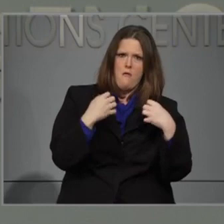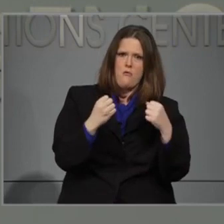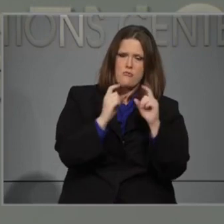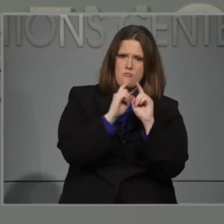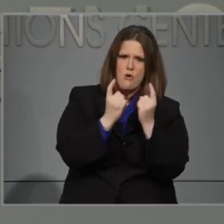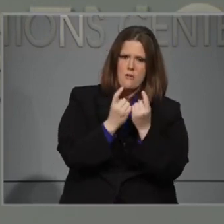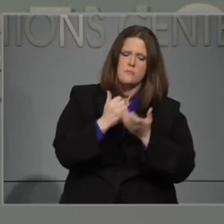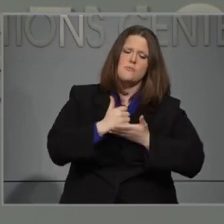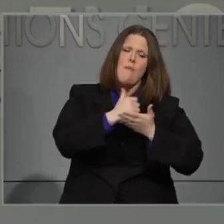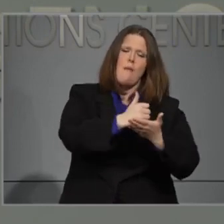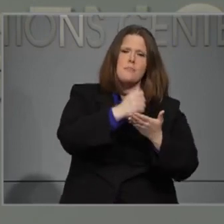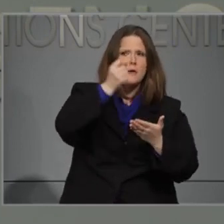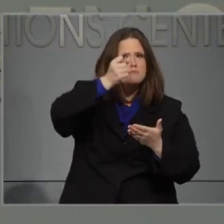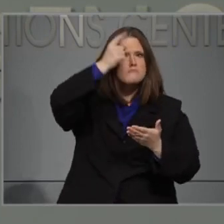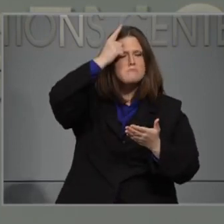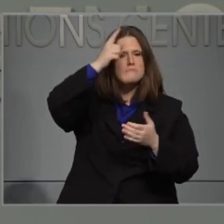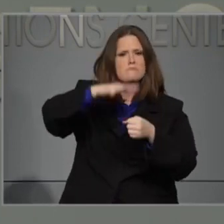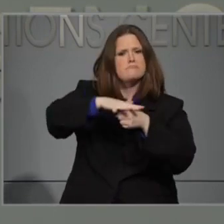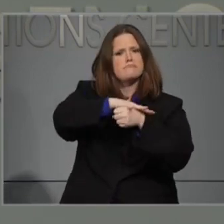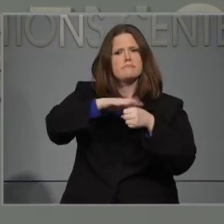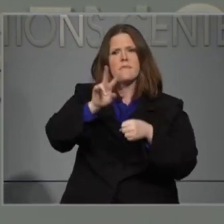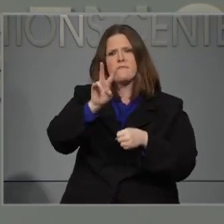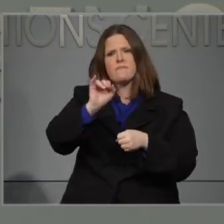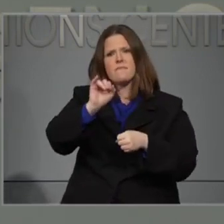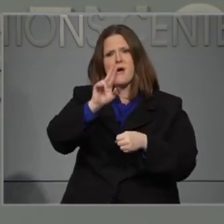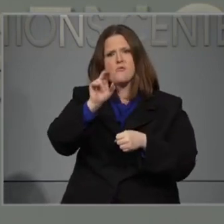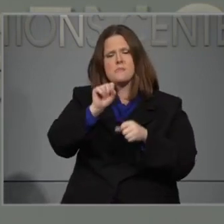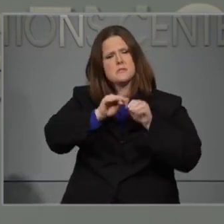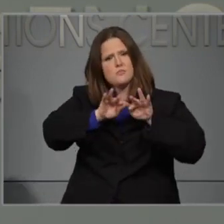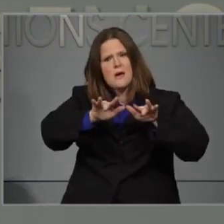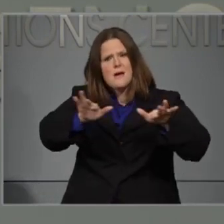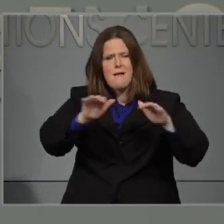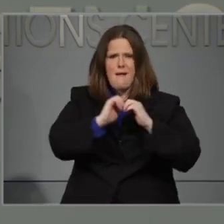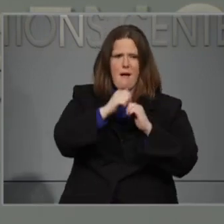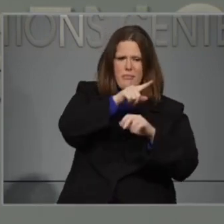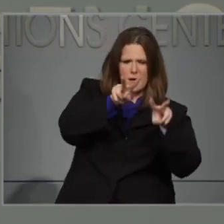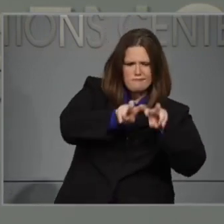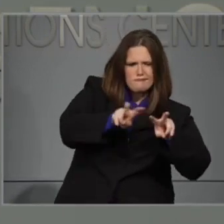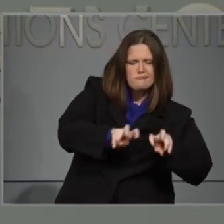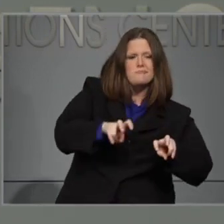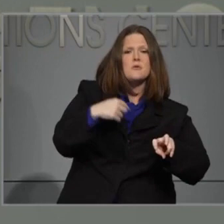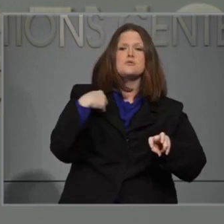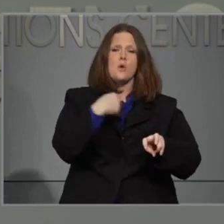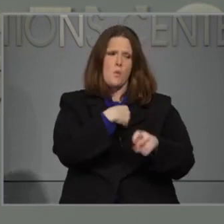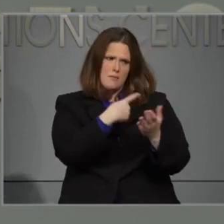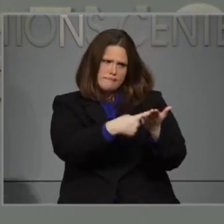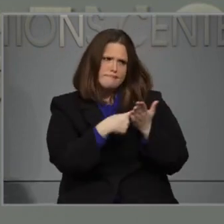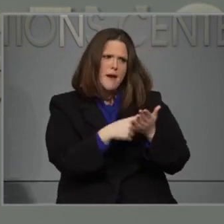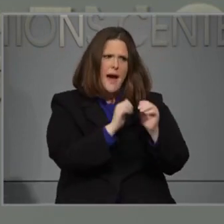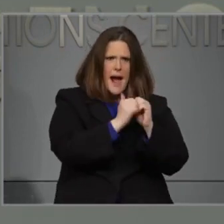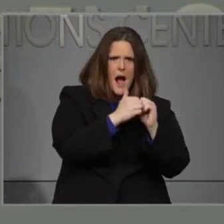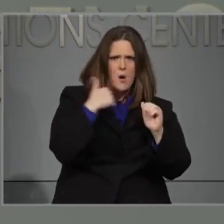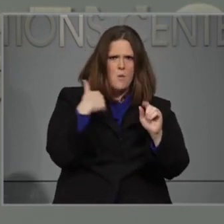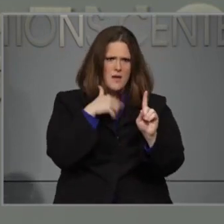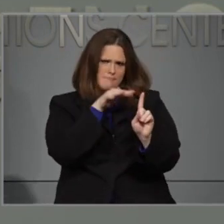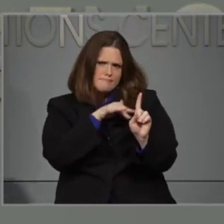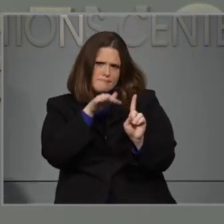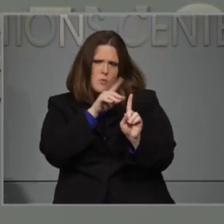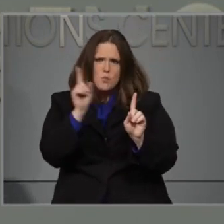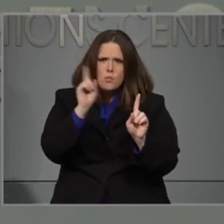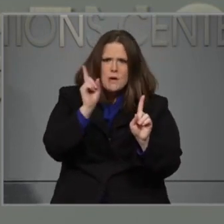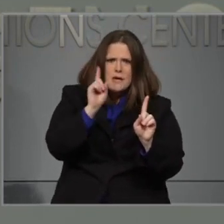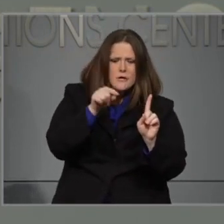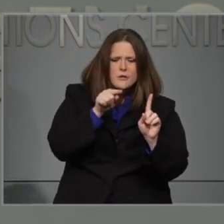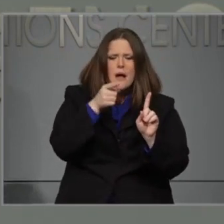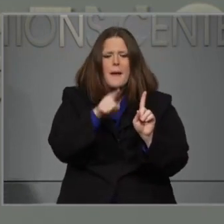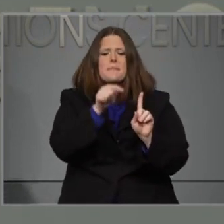the virus is spreading across our state. Of course, we've talked many times on how we track those outbreaks. Right now on our website, we